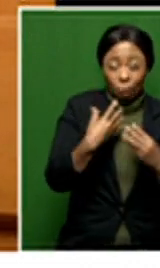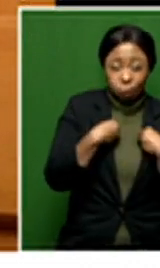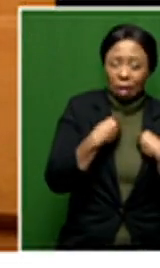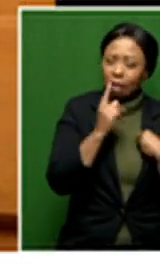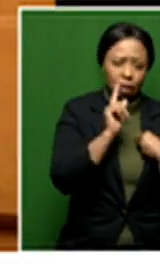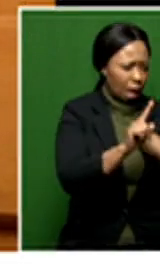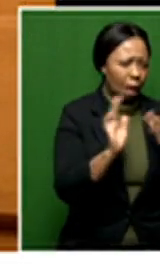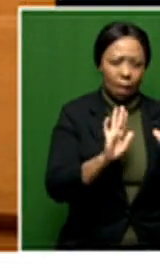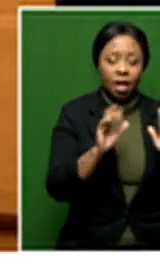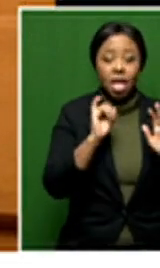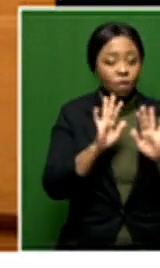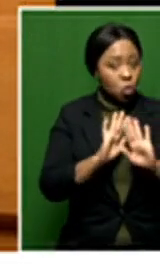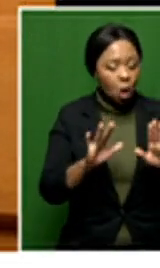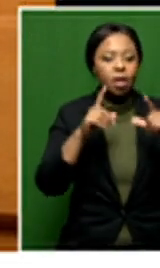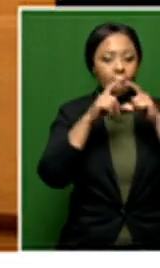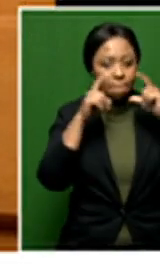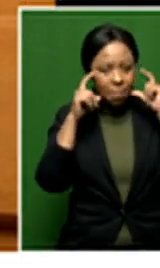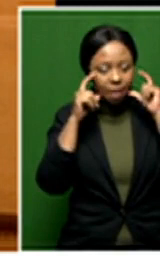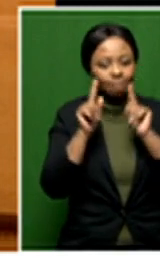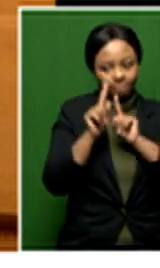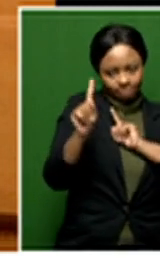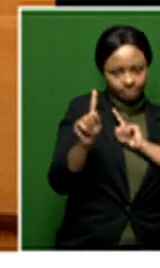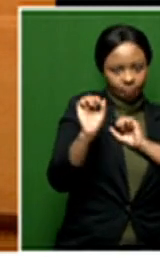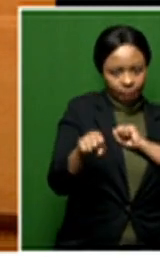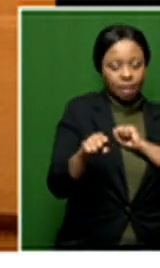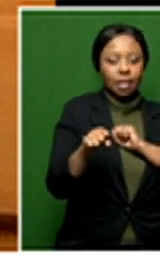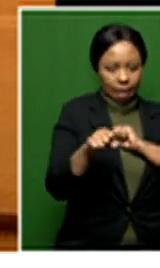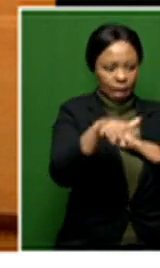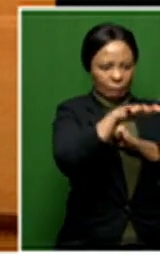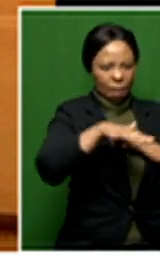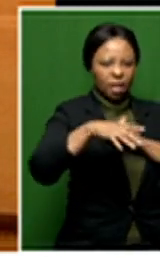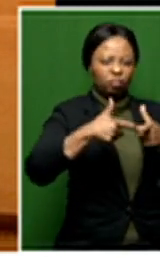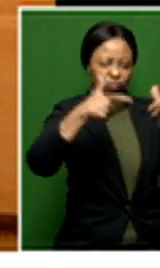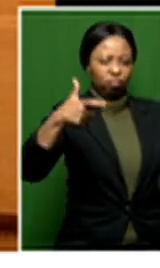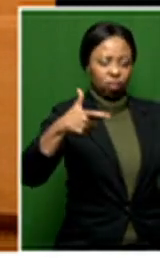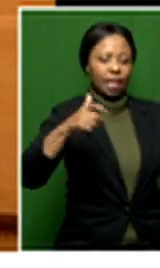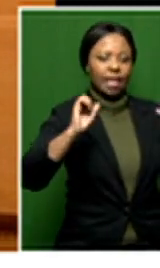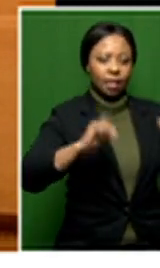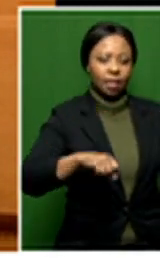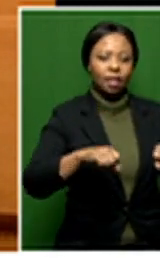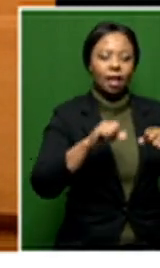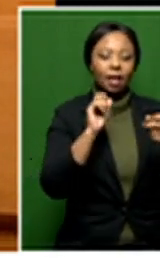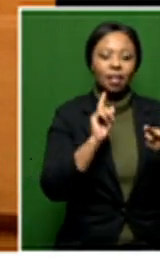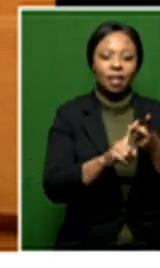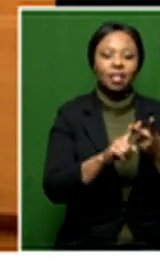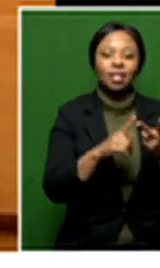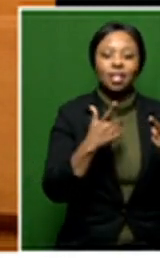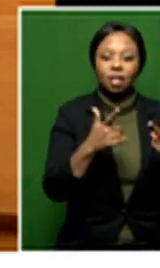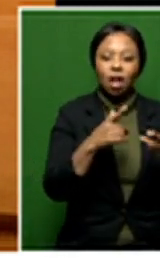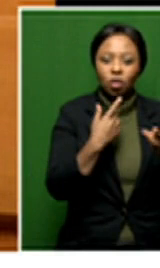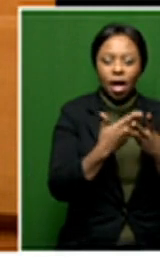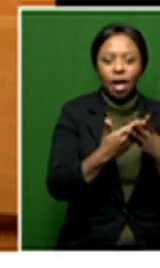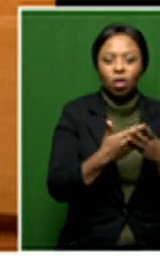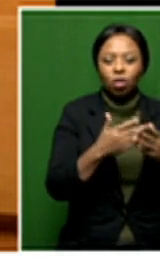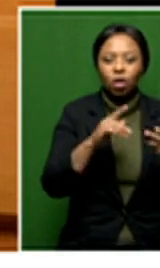not, and you have a mask, and you're willing to keep some distance, it is quite a large space, and there will be an outdoors opening as well, so ventilation and everything.